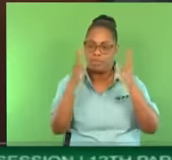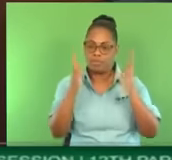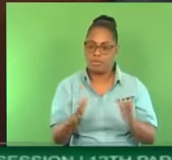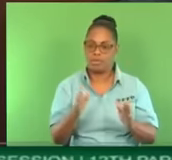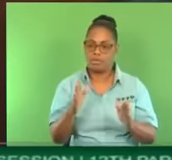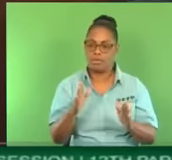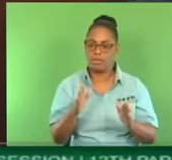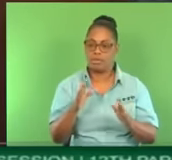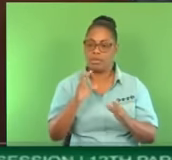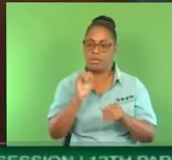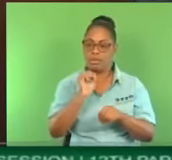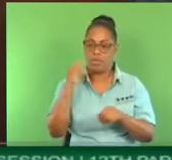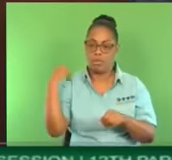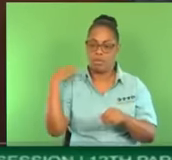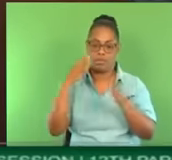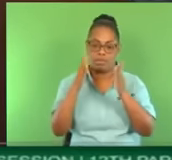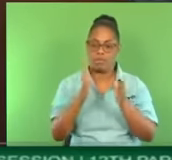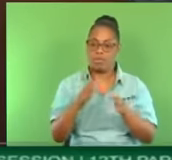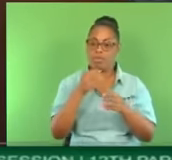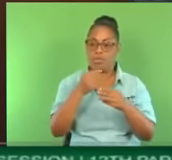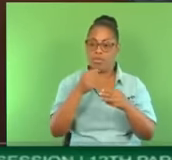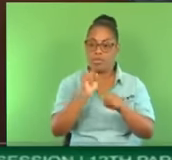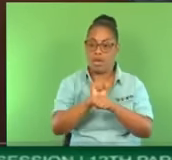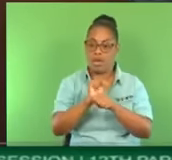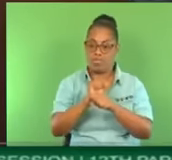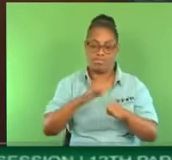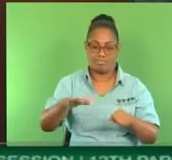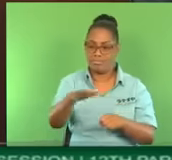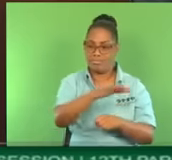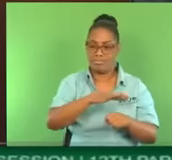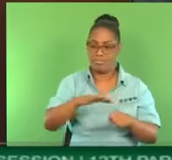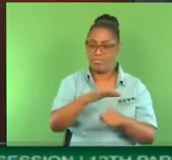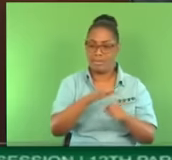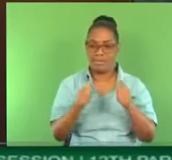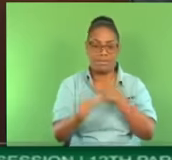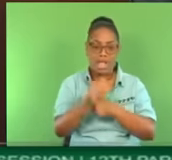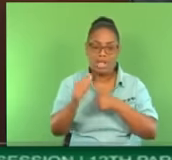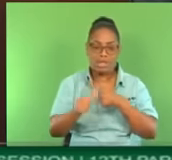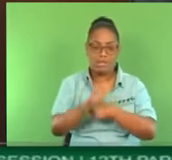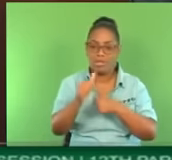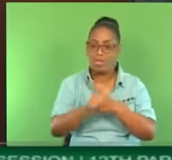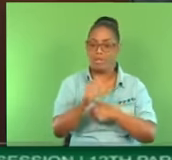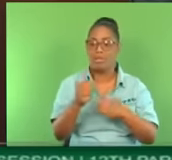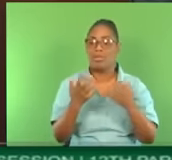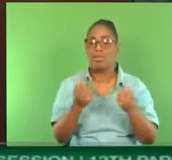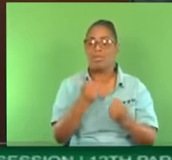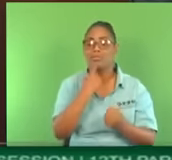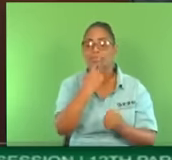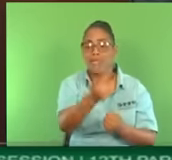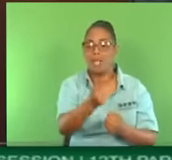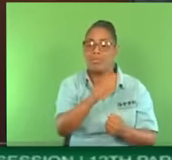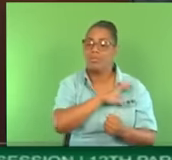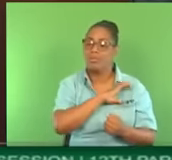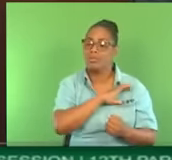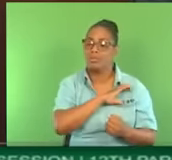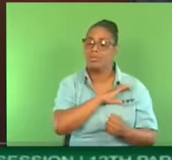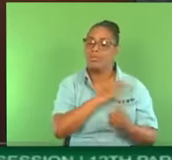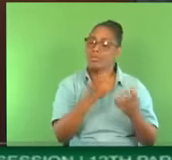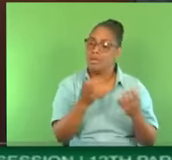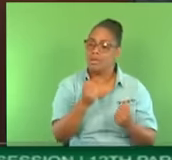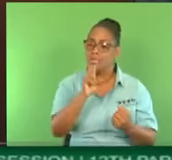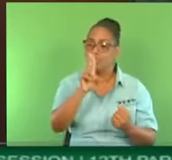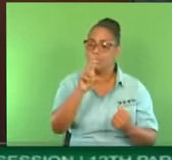Today, I want to tell the prison officers and the Trinidad and Tobago, members of Trinidad and Tobago Police Service, I want to tell them that the United National